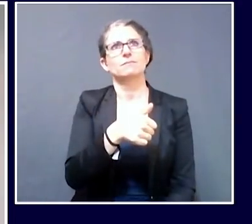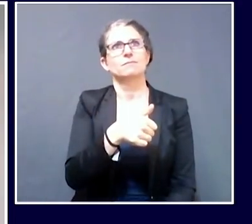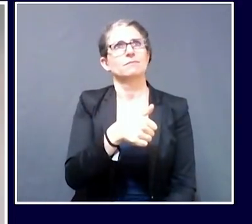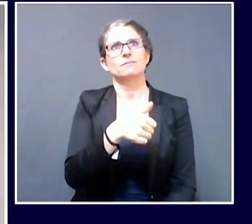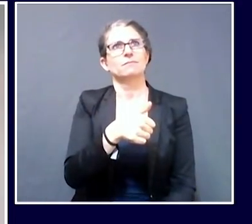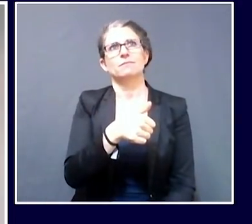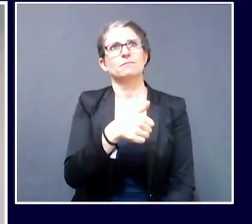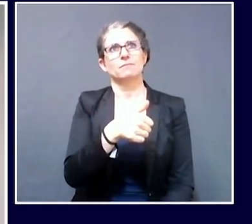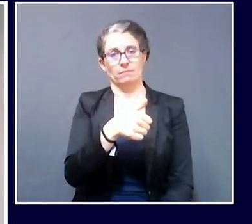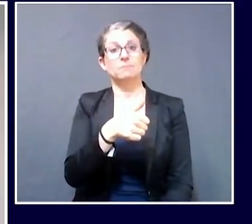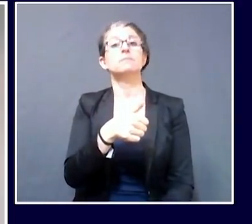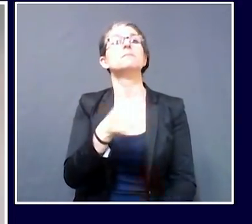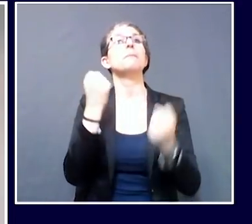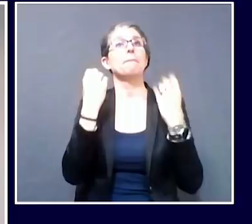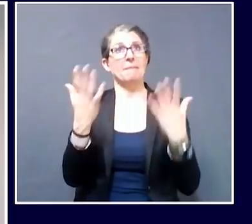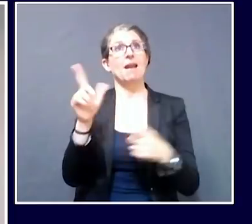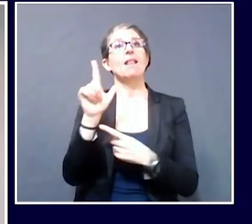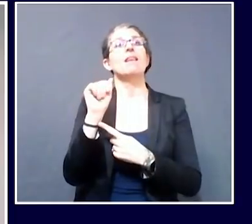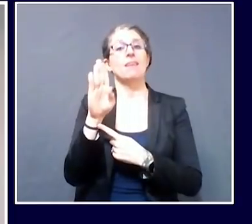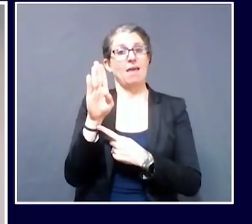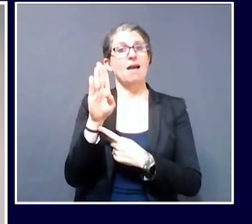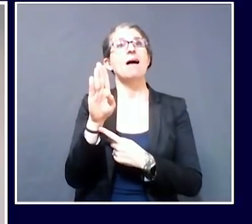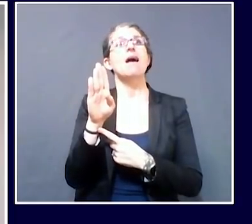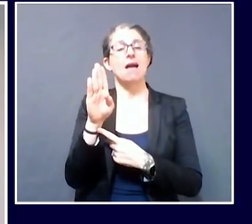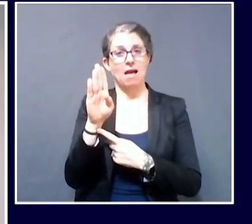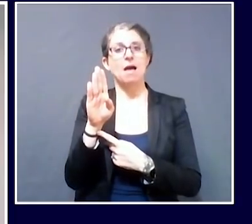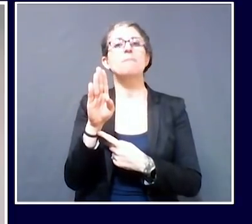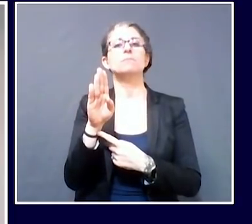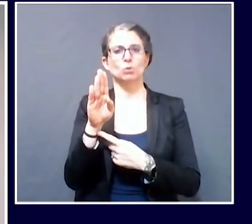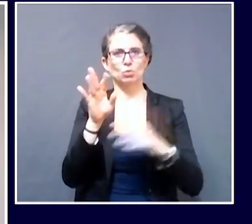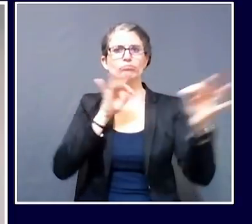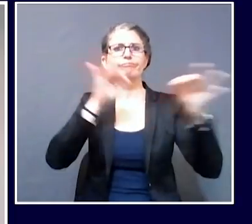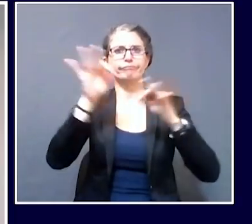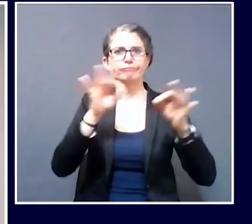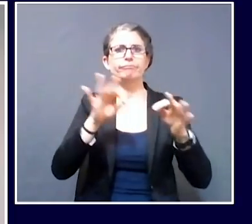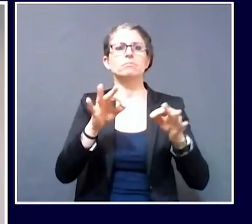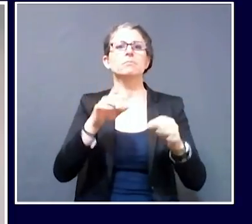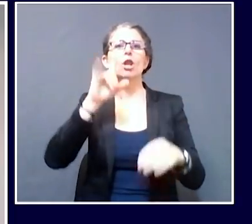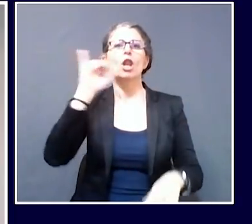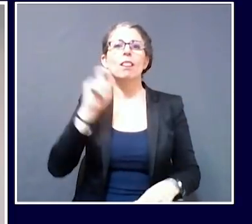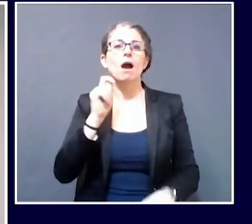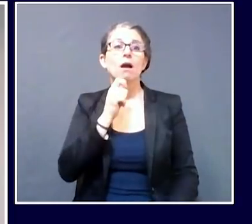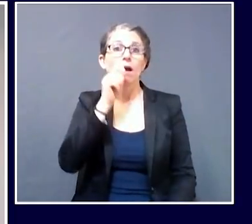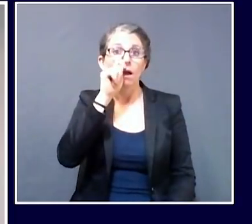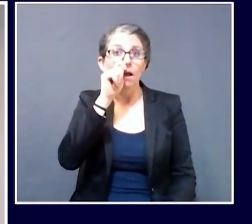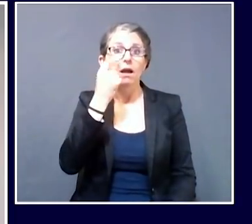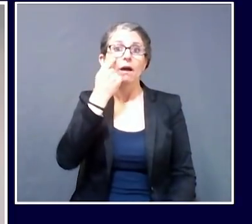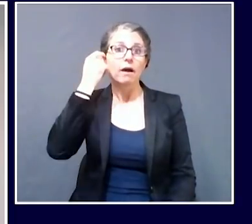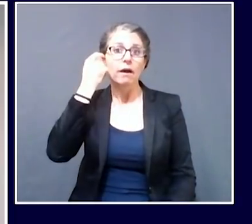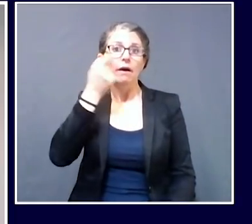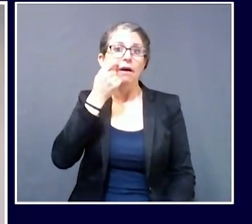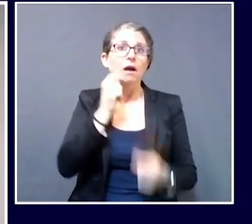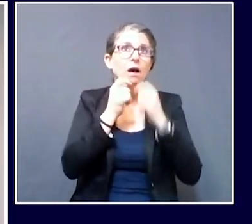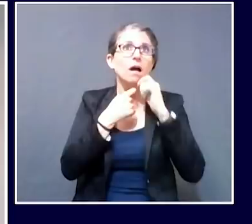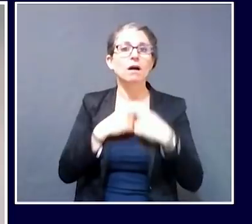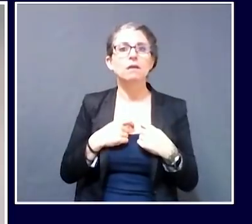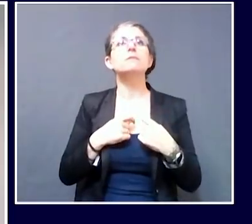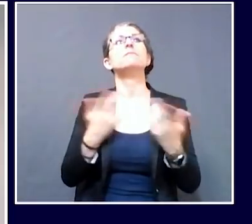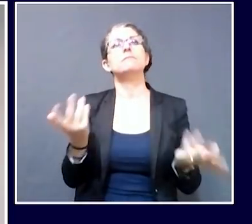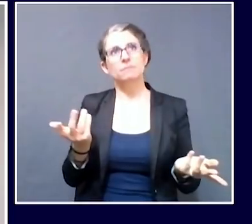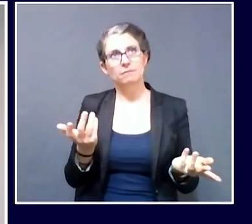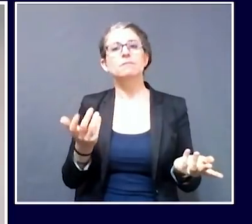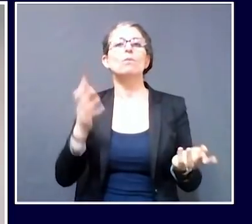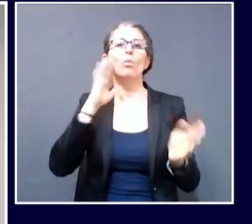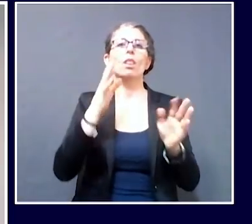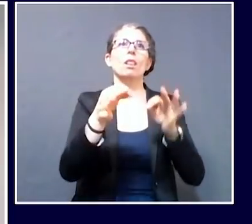that run tests in different states may list whether it was from the back of the nose, the front of the nose, other laboratories